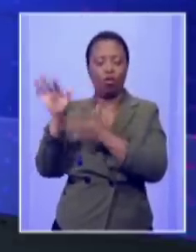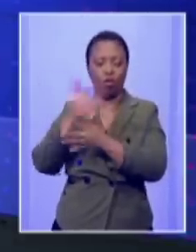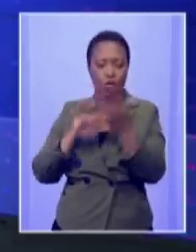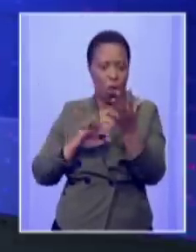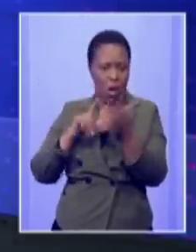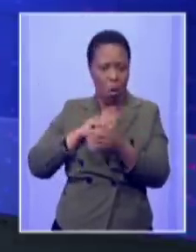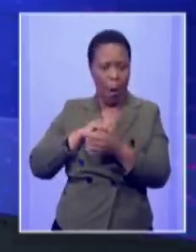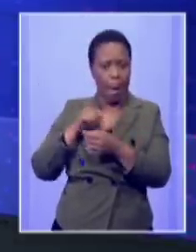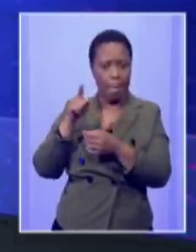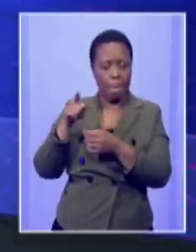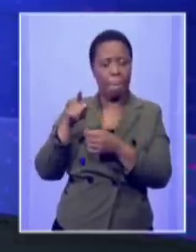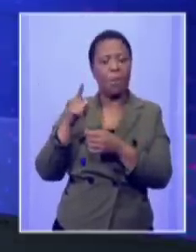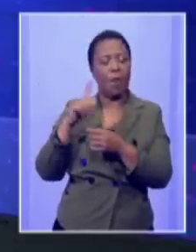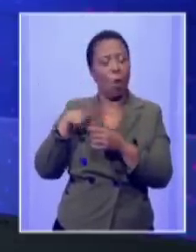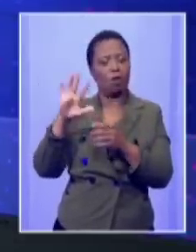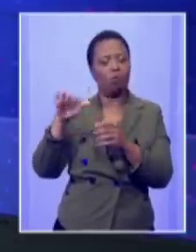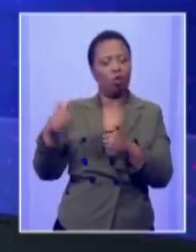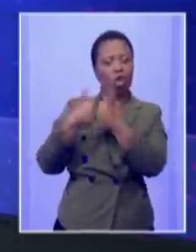they want to uh challenge the minister in court